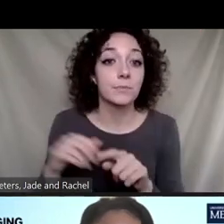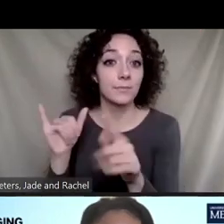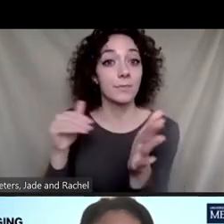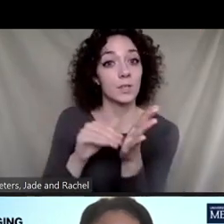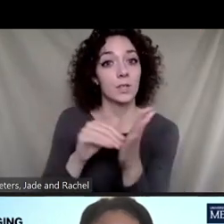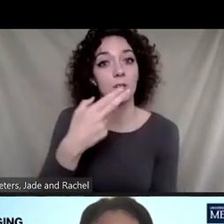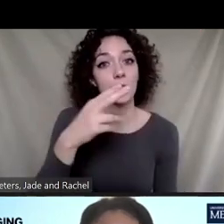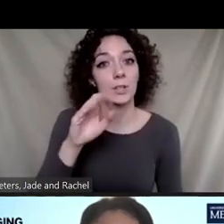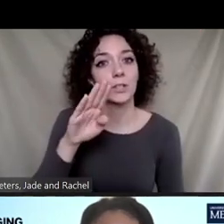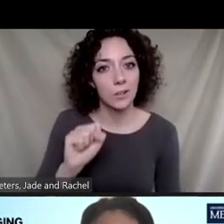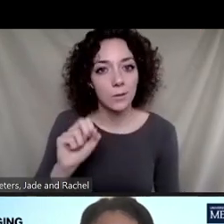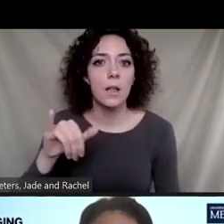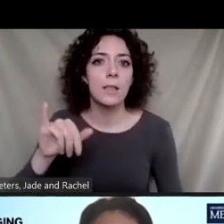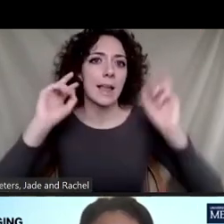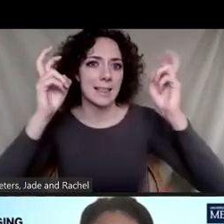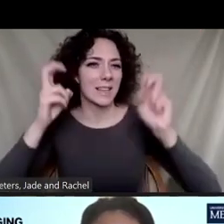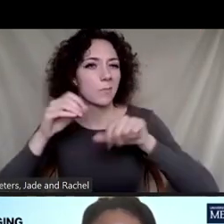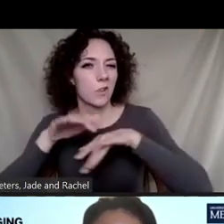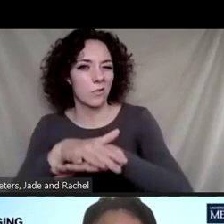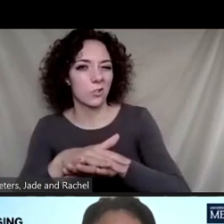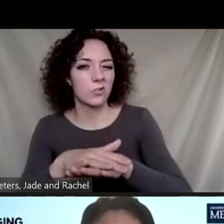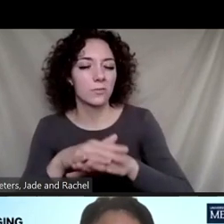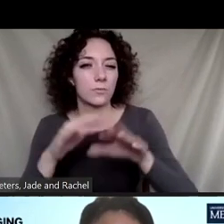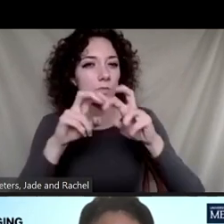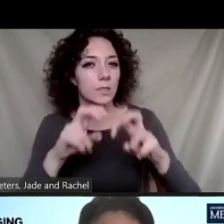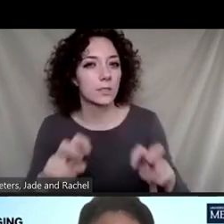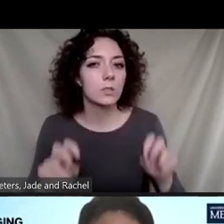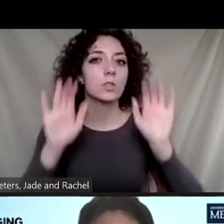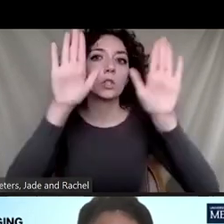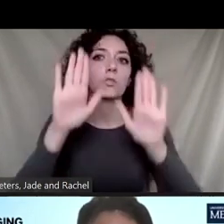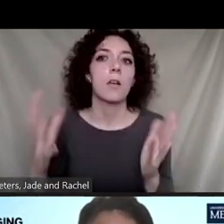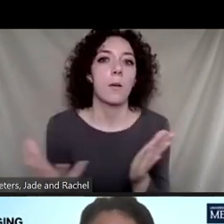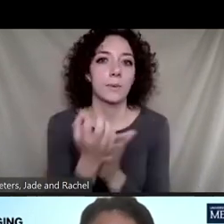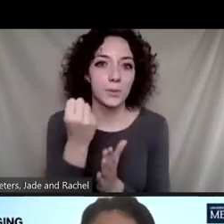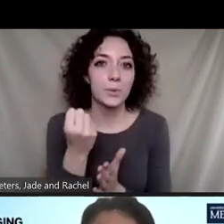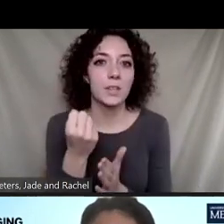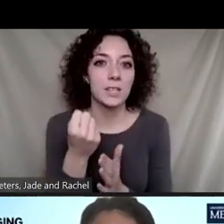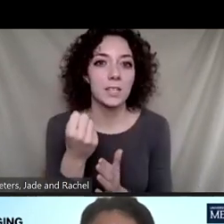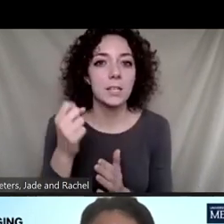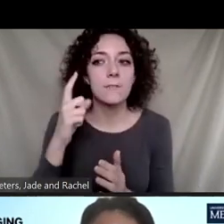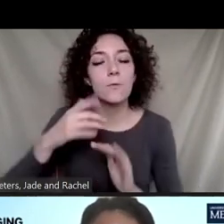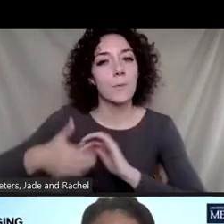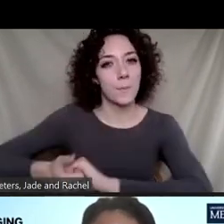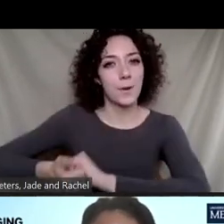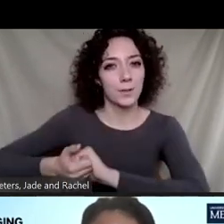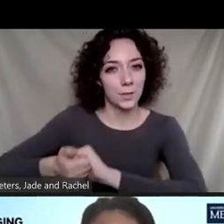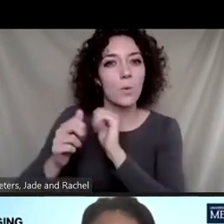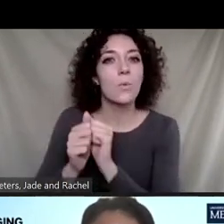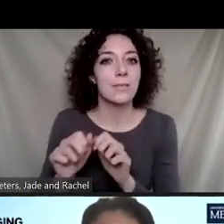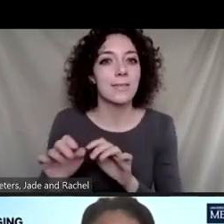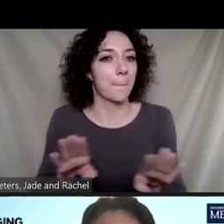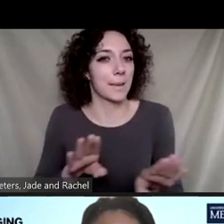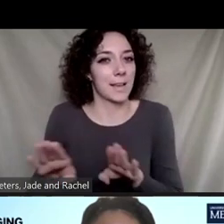theme of convergent research, this is a great opportunity to partner with behavior scientists.